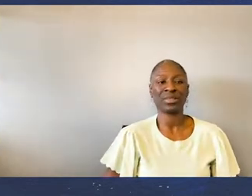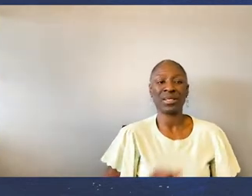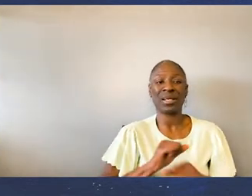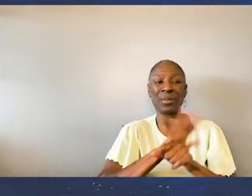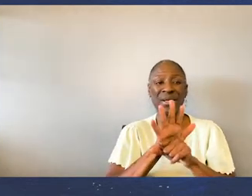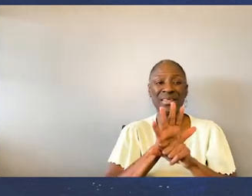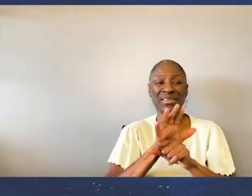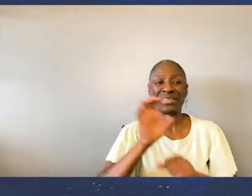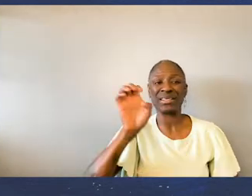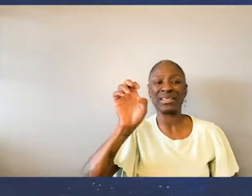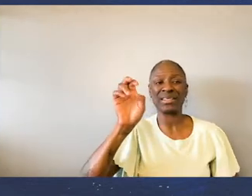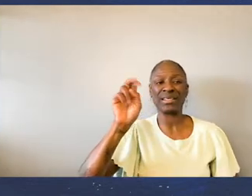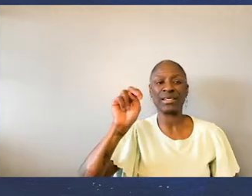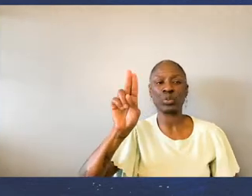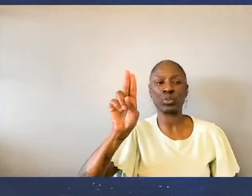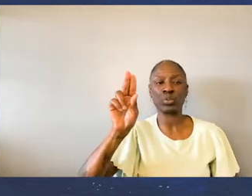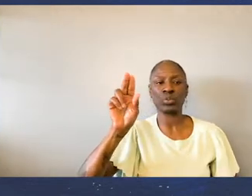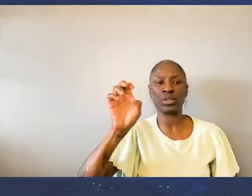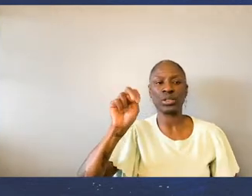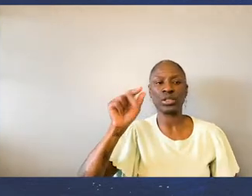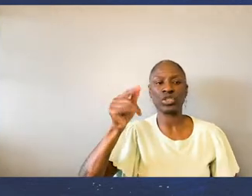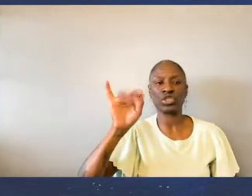Pandemic eugenics 2